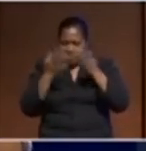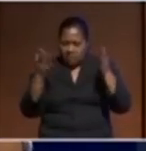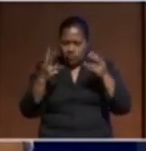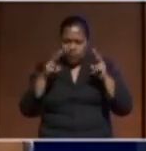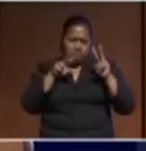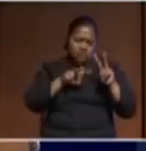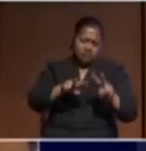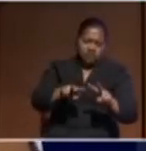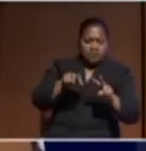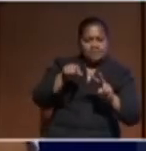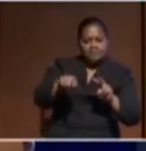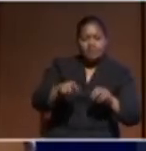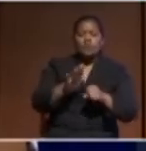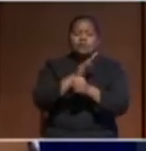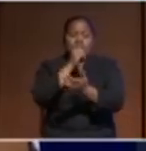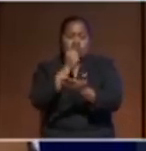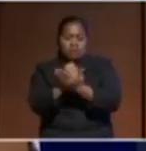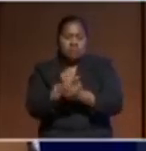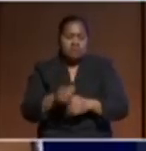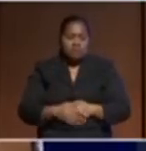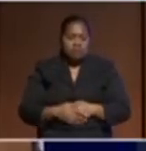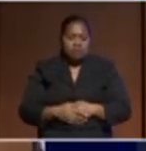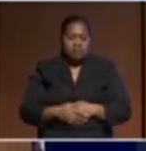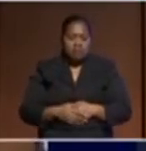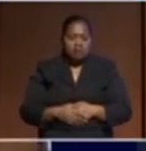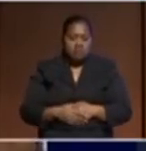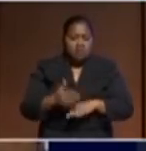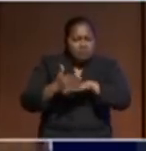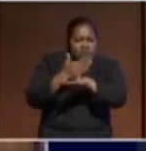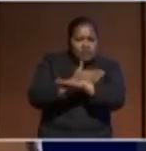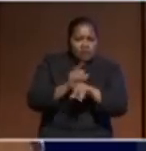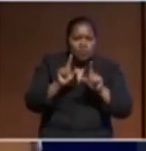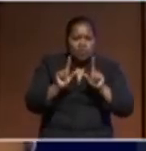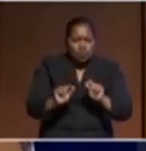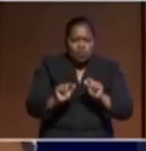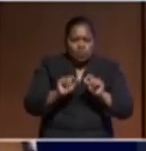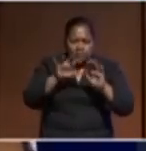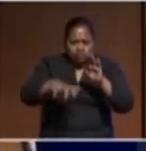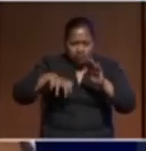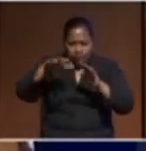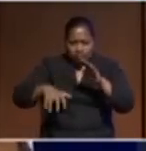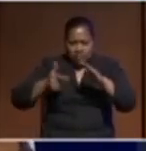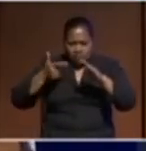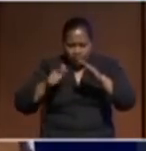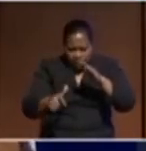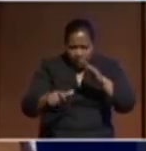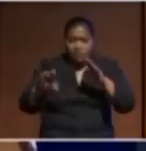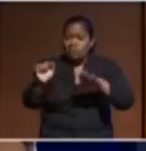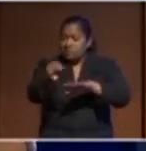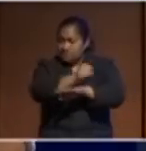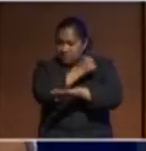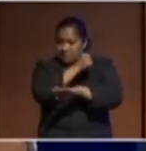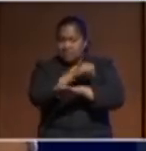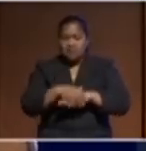sure that before we think about doing any extraction of minerals from the seabed